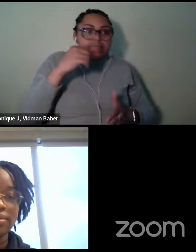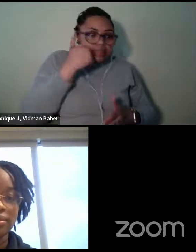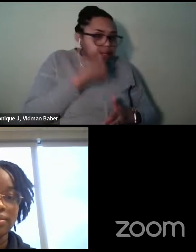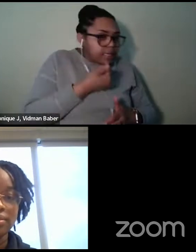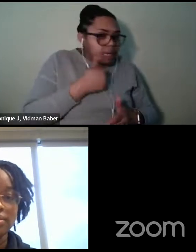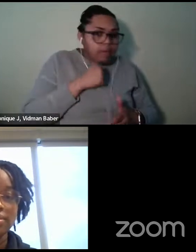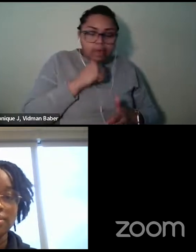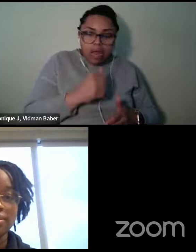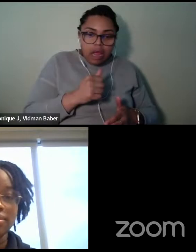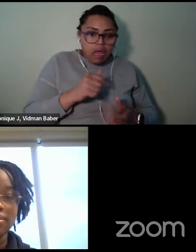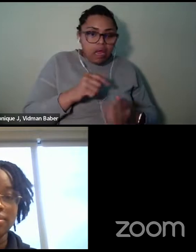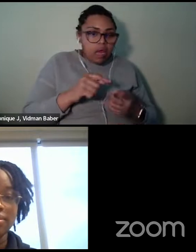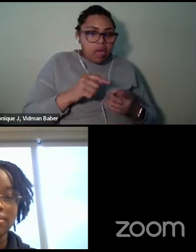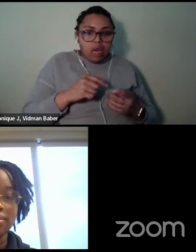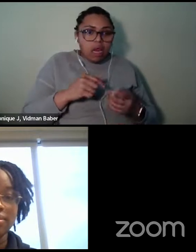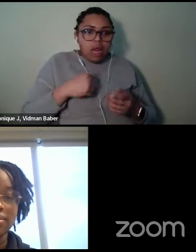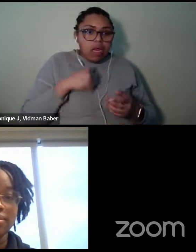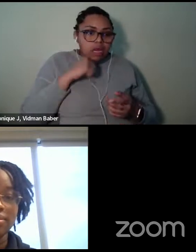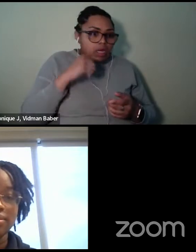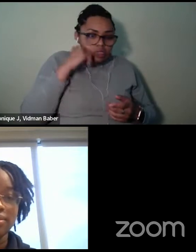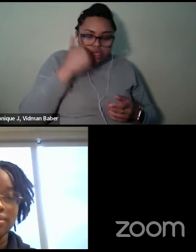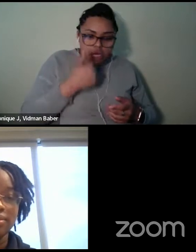I wasn't the one. And so